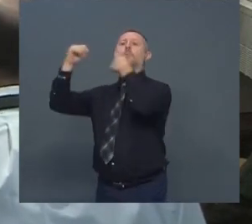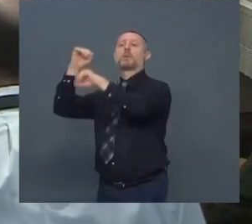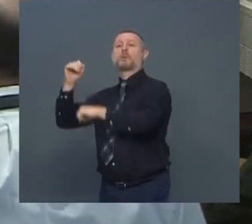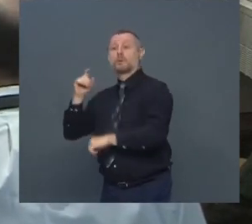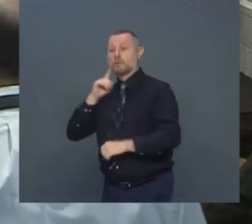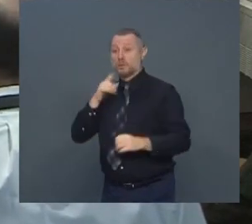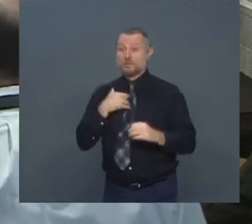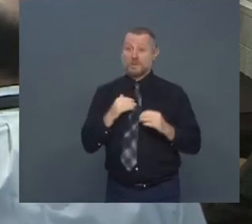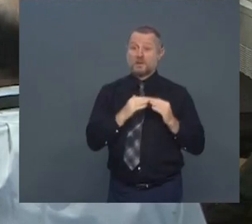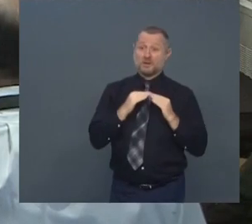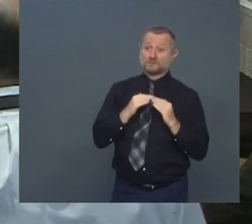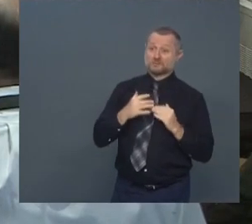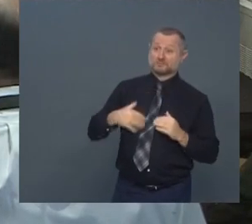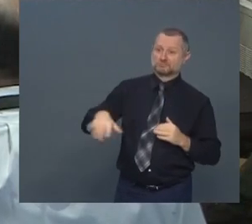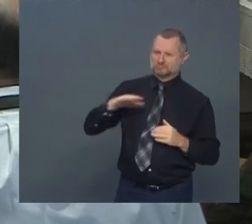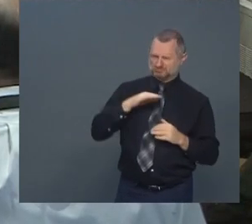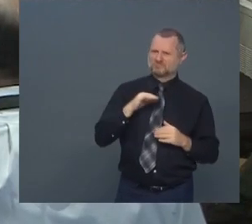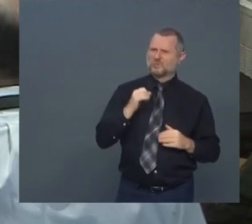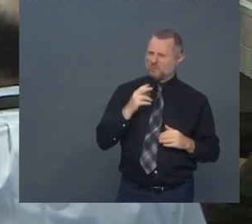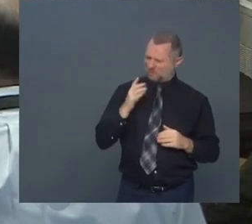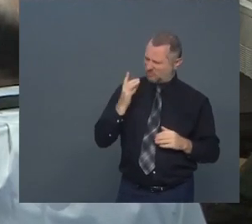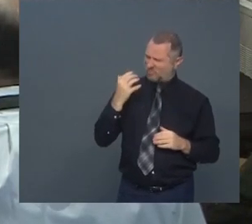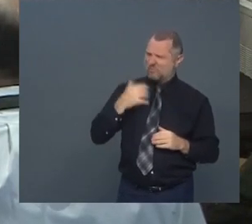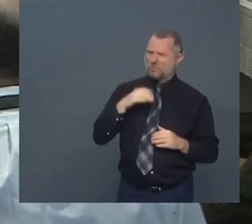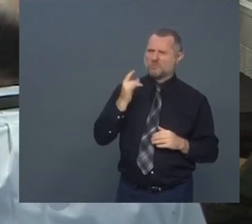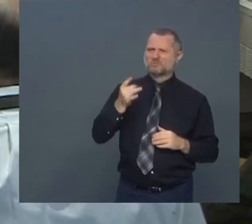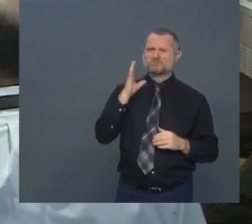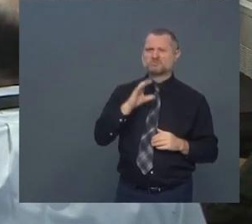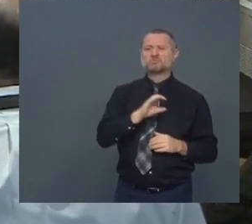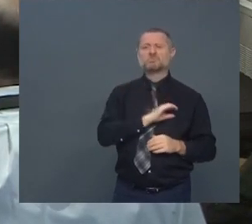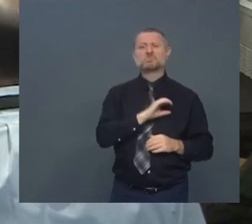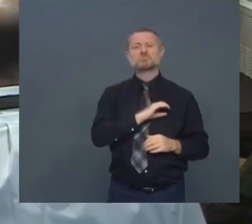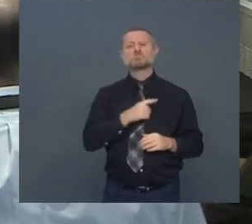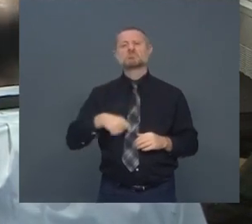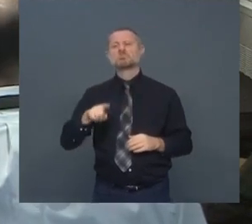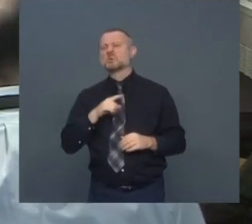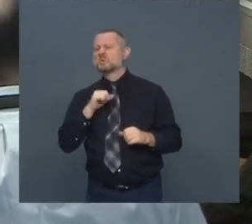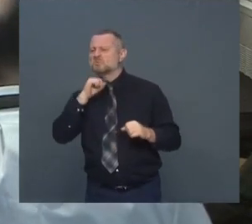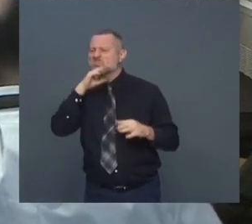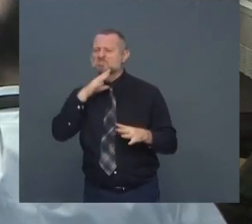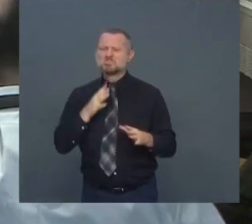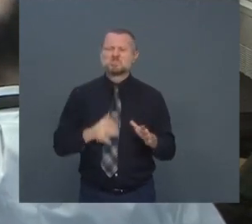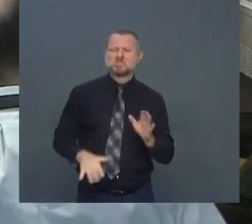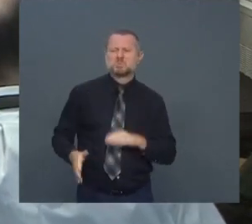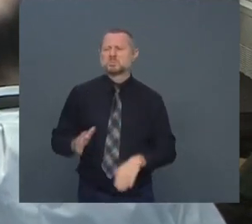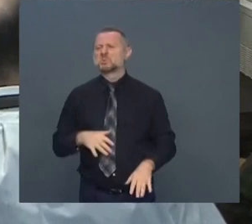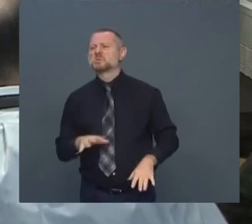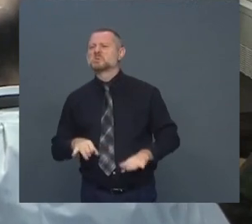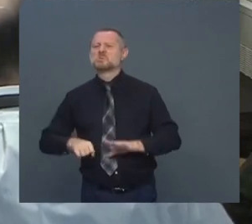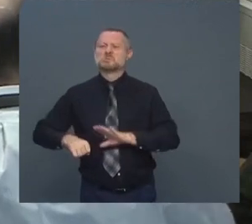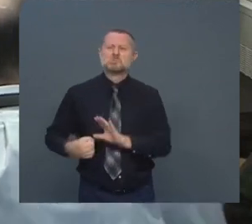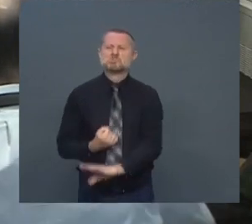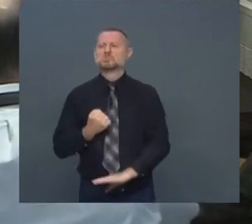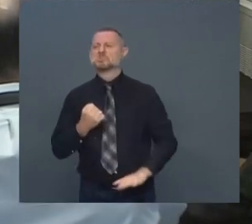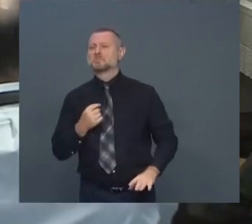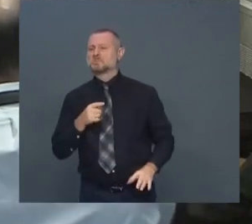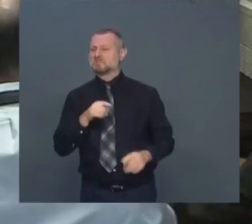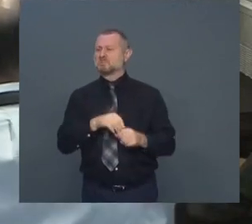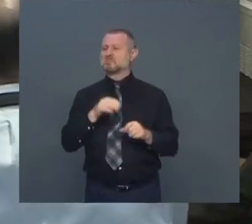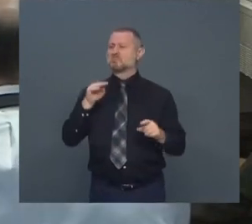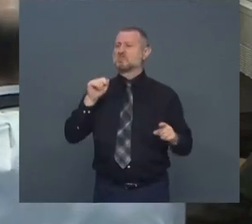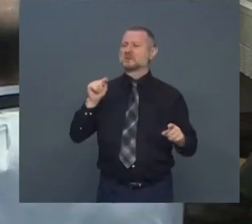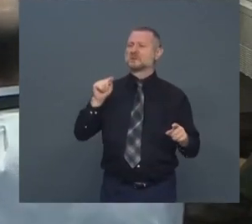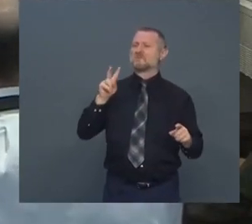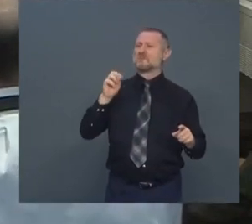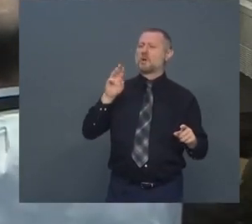reporting on rampant police corruption and brutality in Mount Vernon. There have been repeated calls for your office to direct Attorney Tish James to investigate the